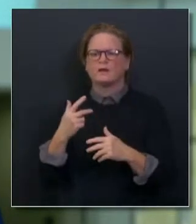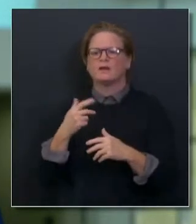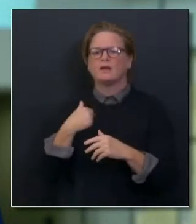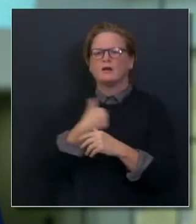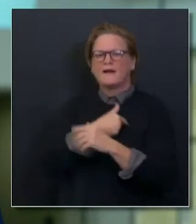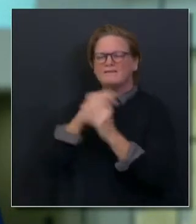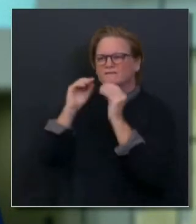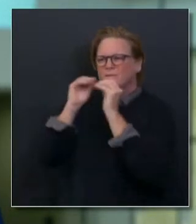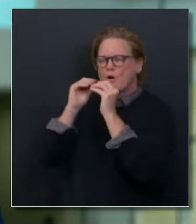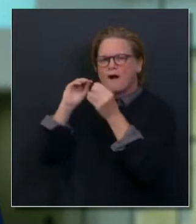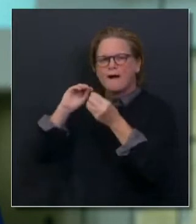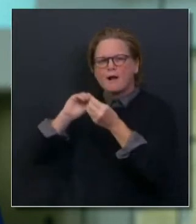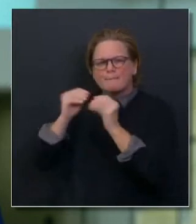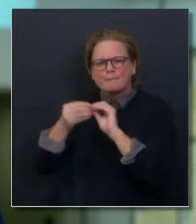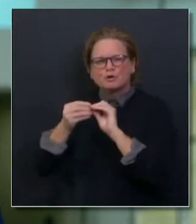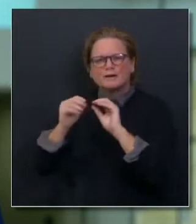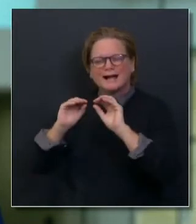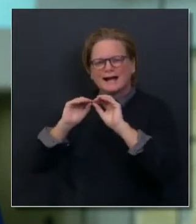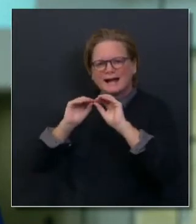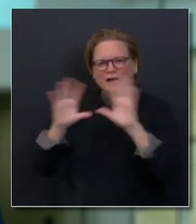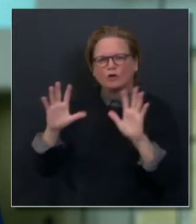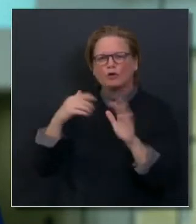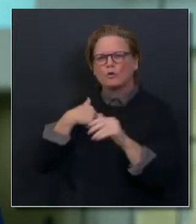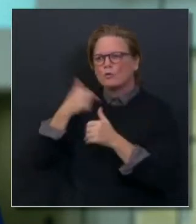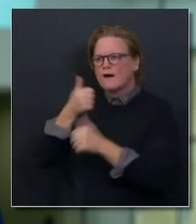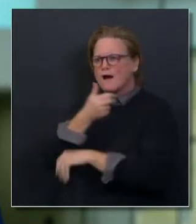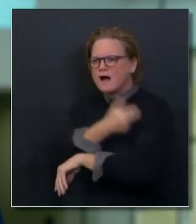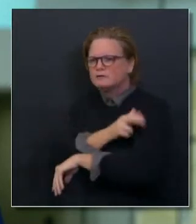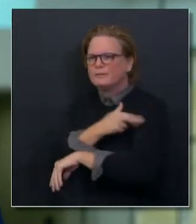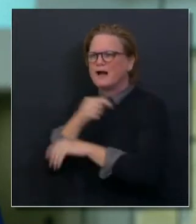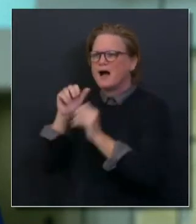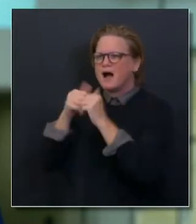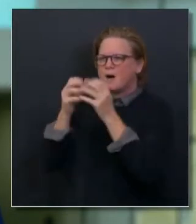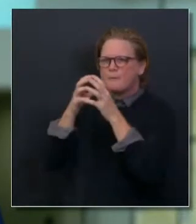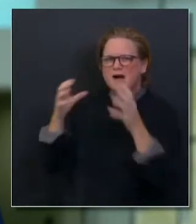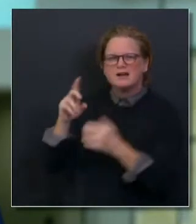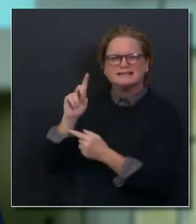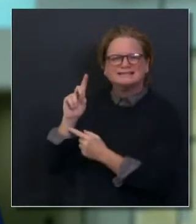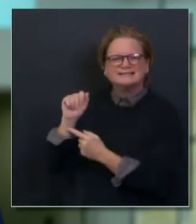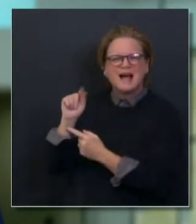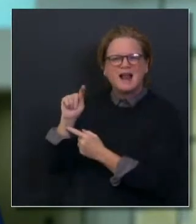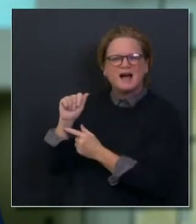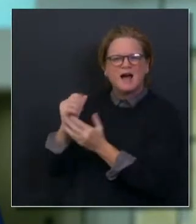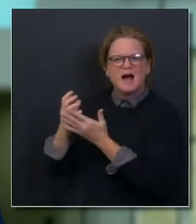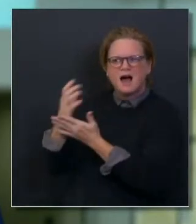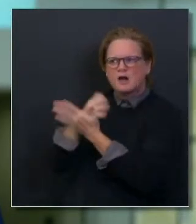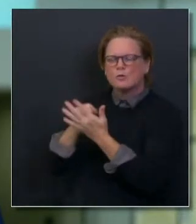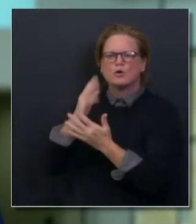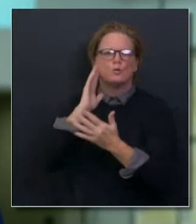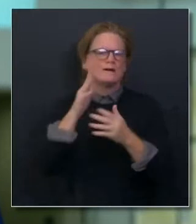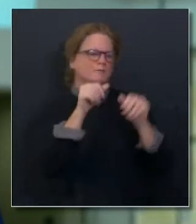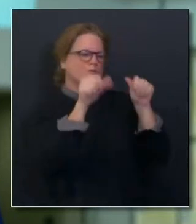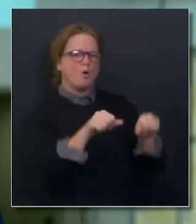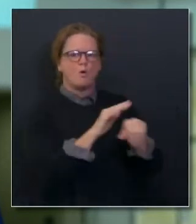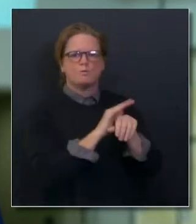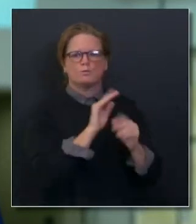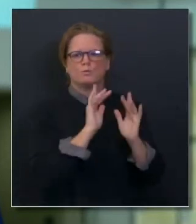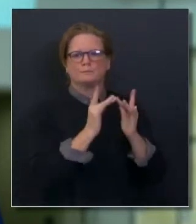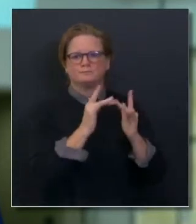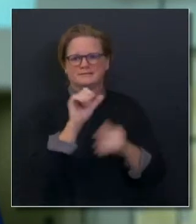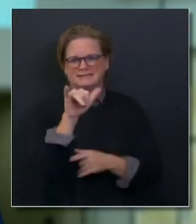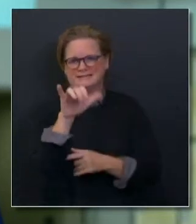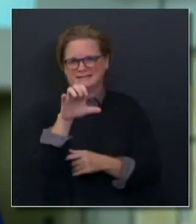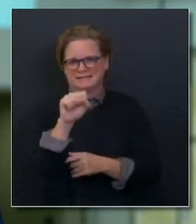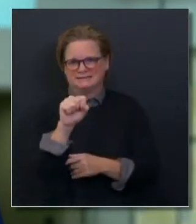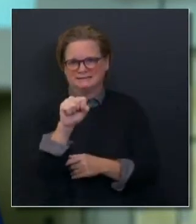in real time on our COVID website. In terms of really working to make sure the prioritizations are followed, this